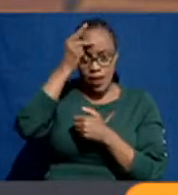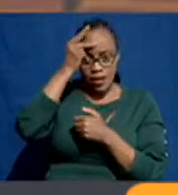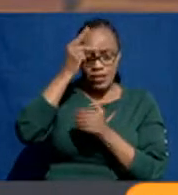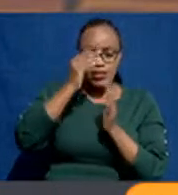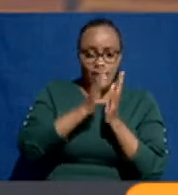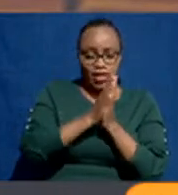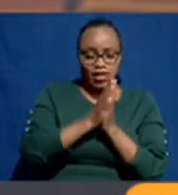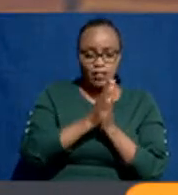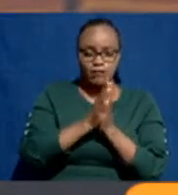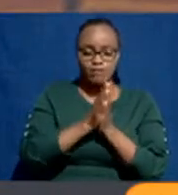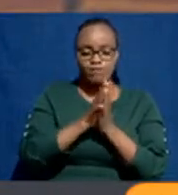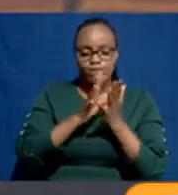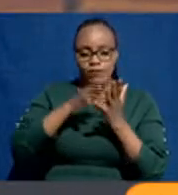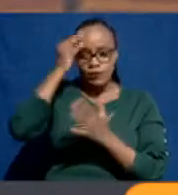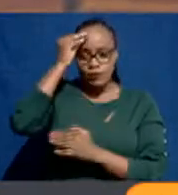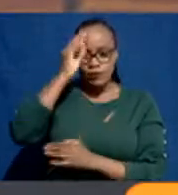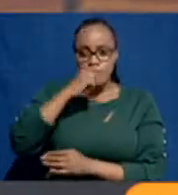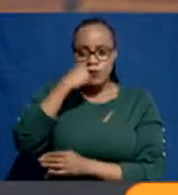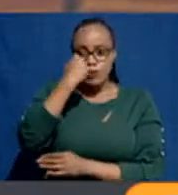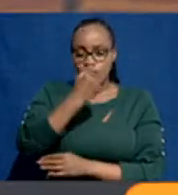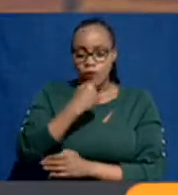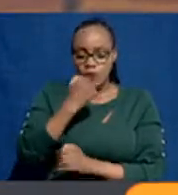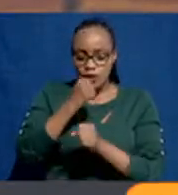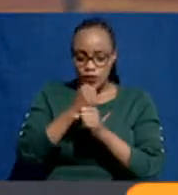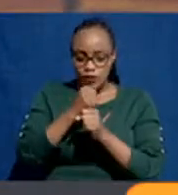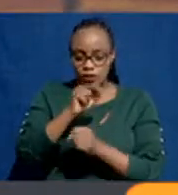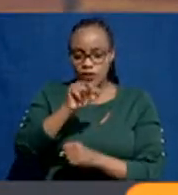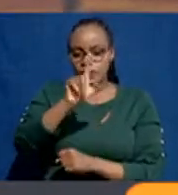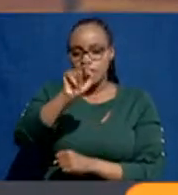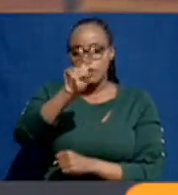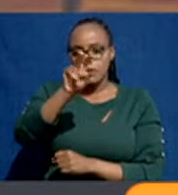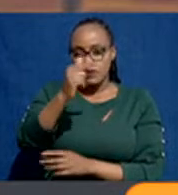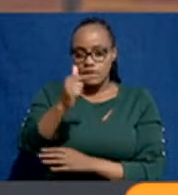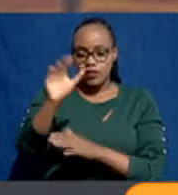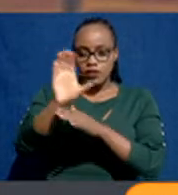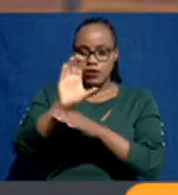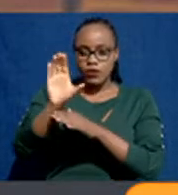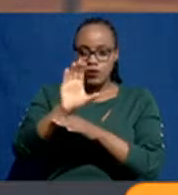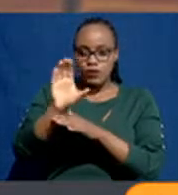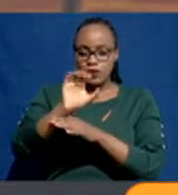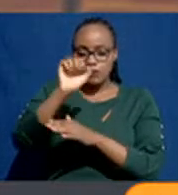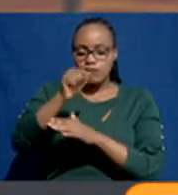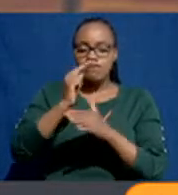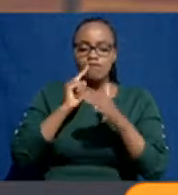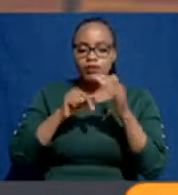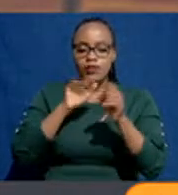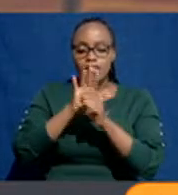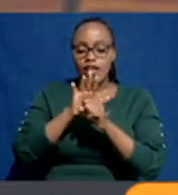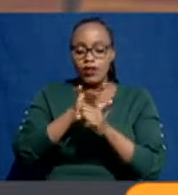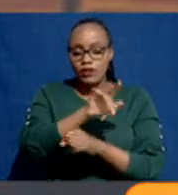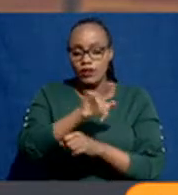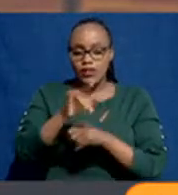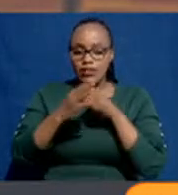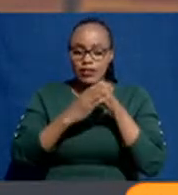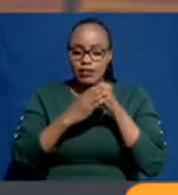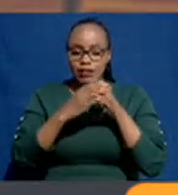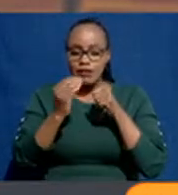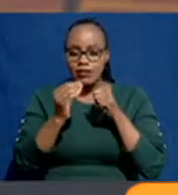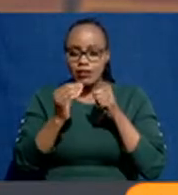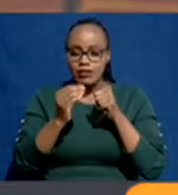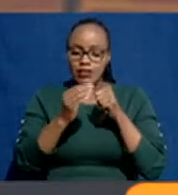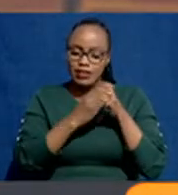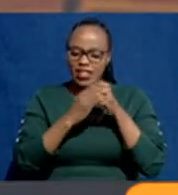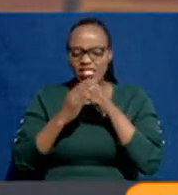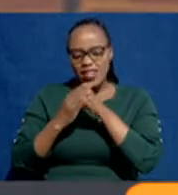students who are taking these Tibet courses, I can say, most of them, 99